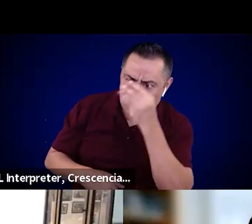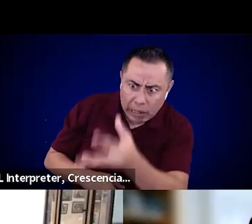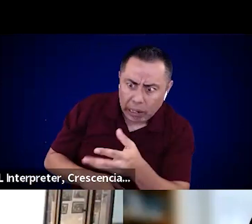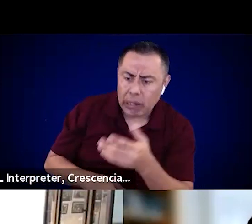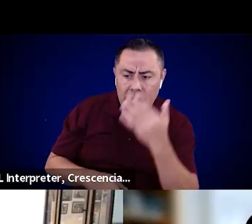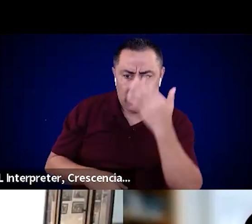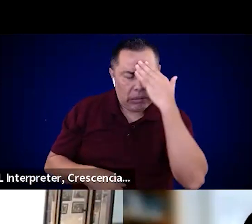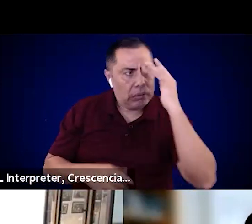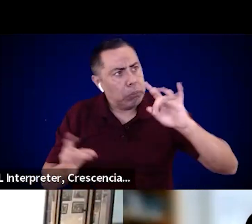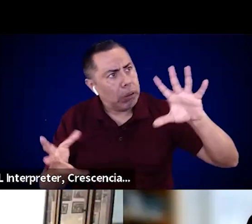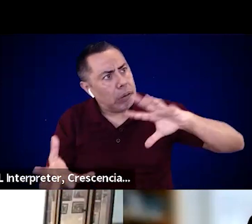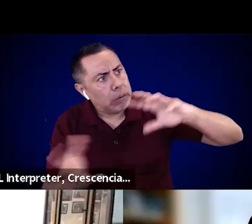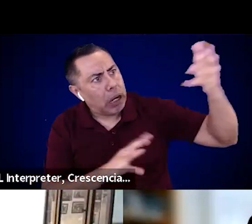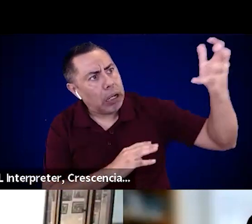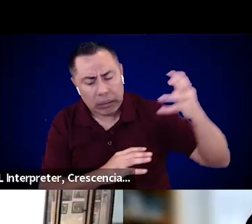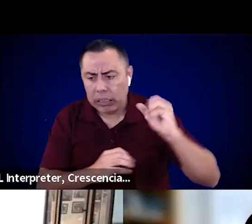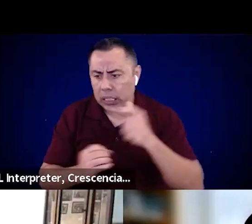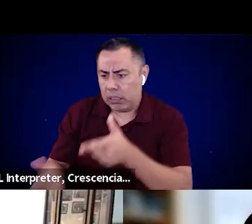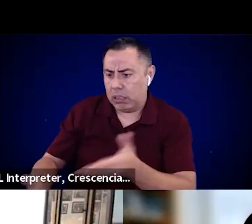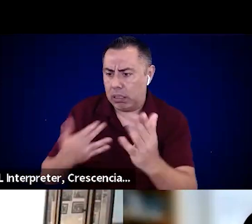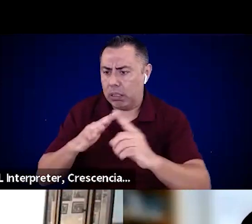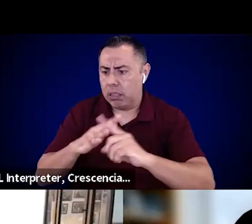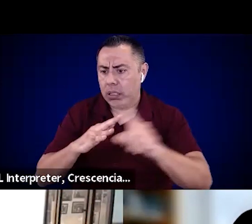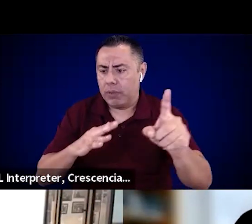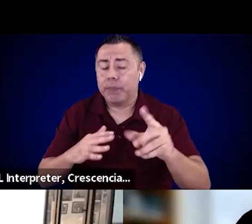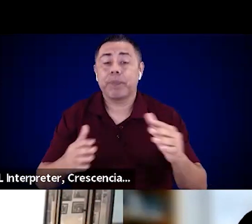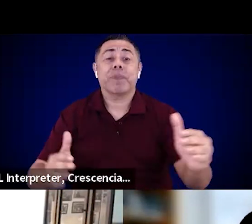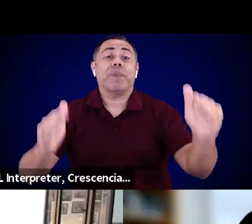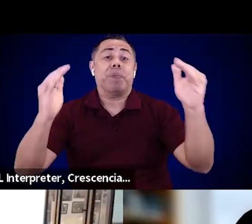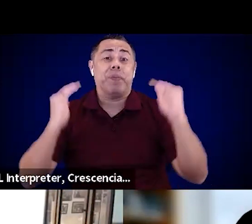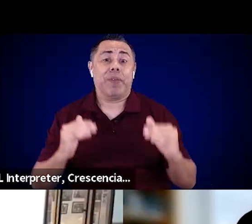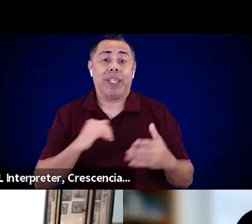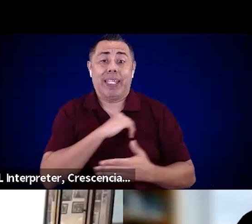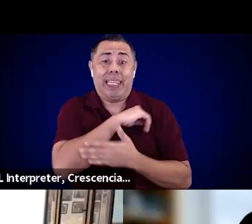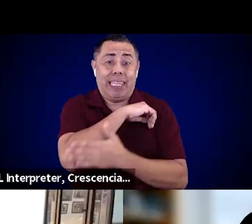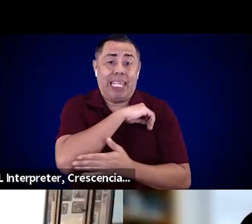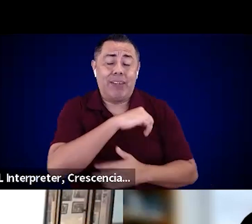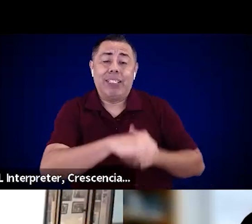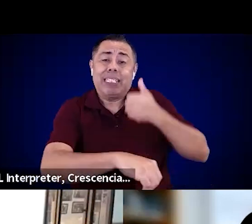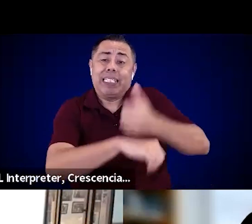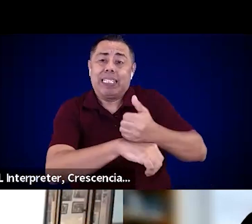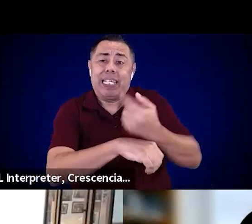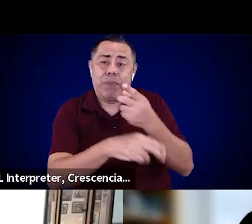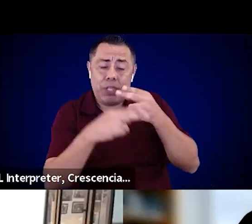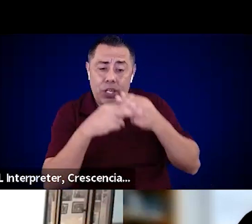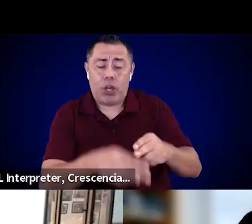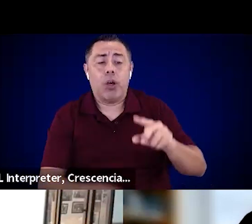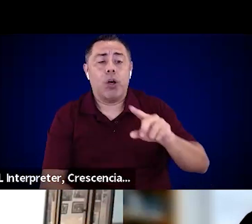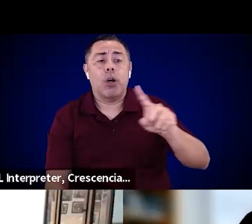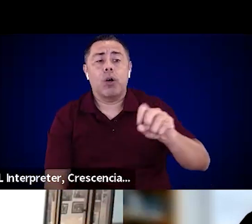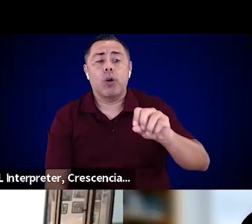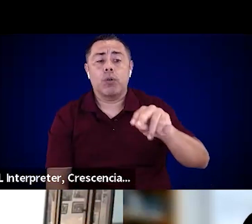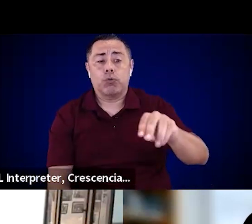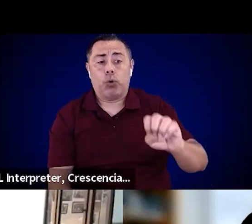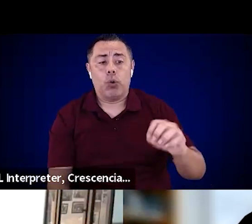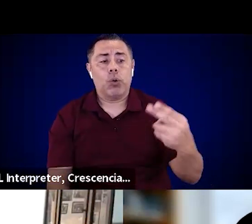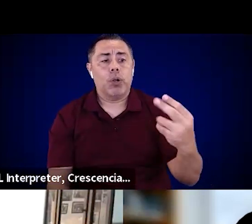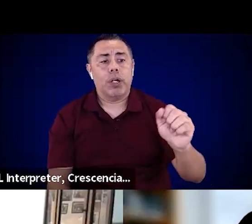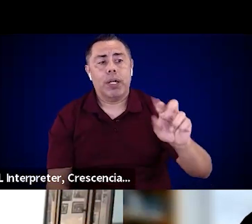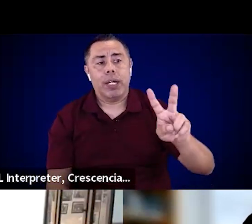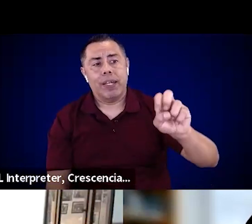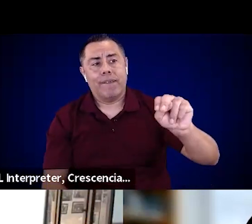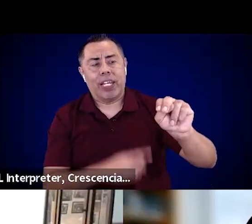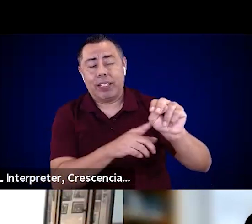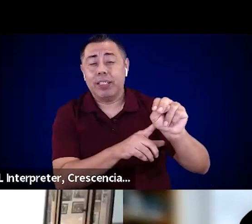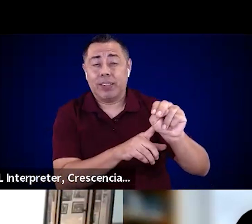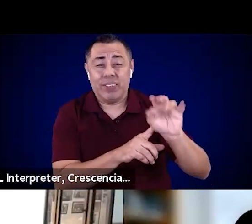Zone Haven is a system that really allowed us and the community really with critical evacuation